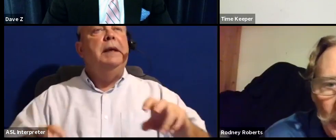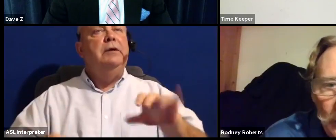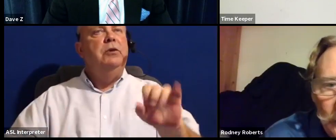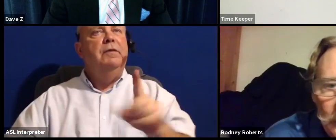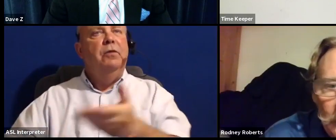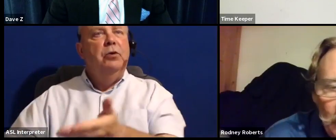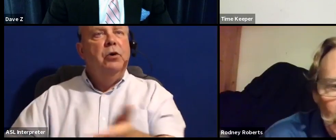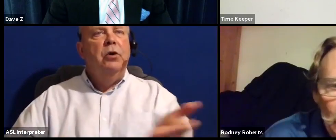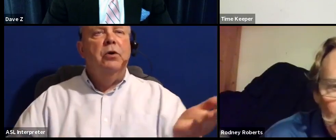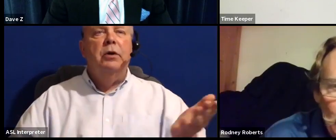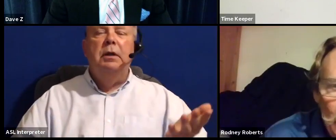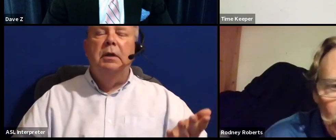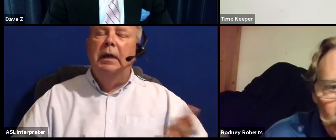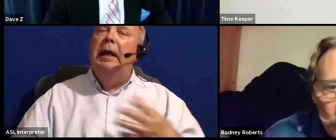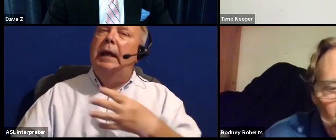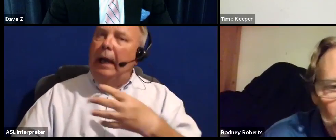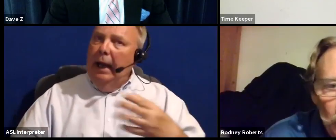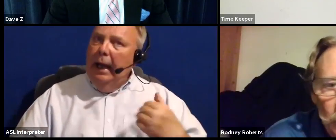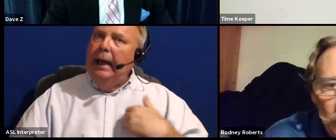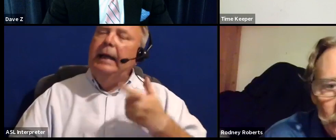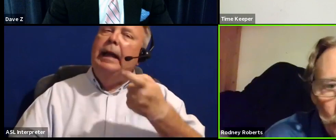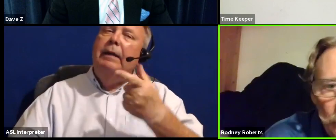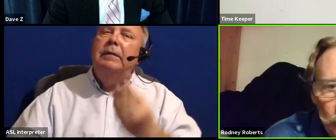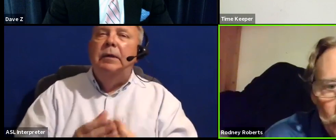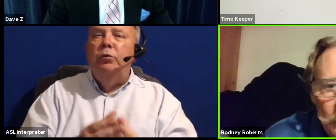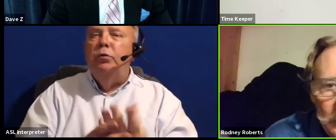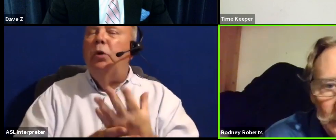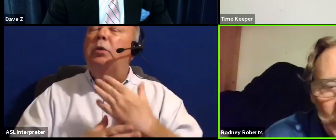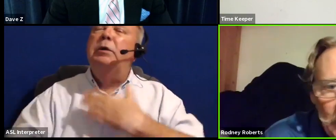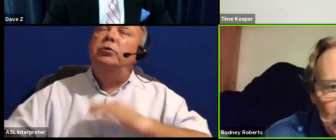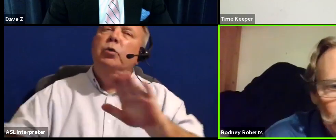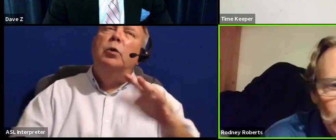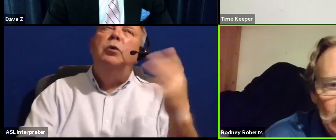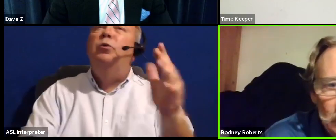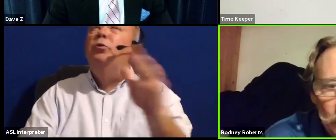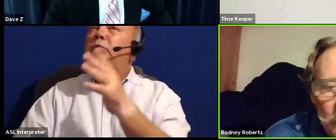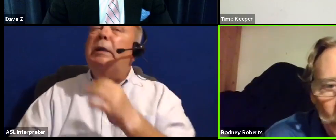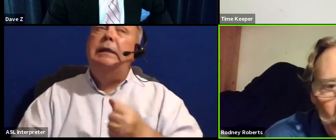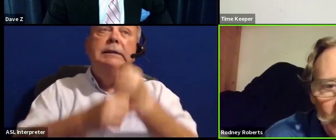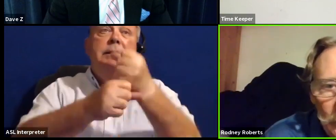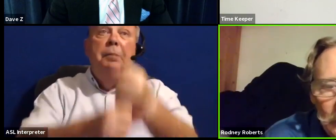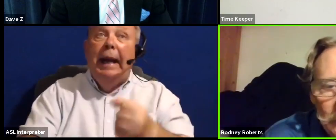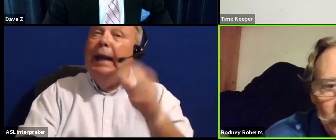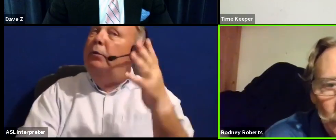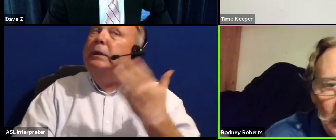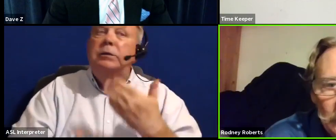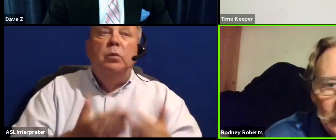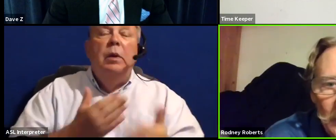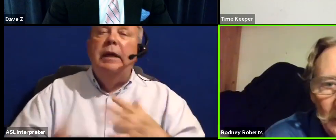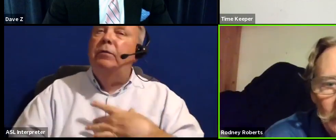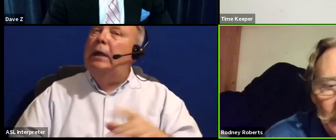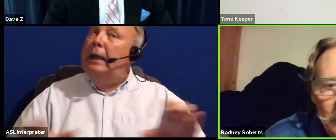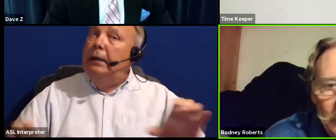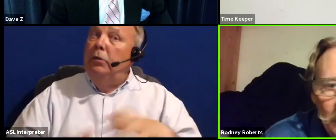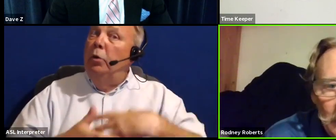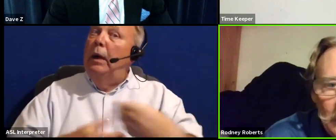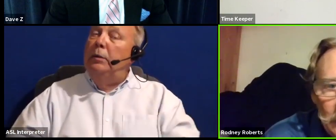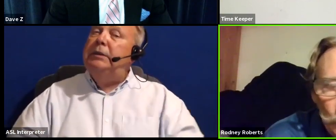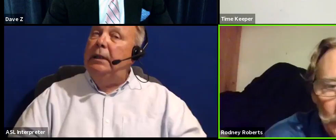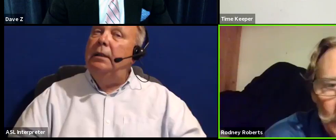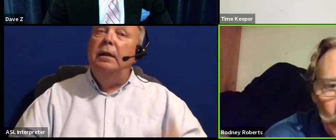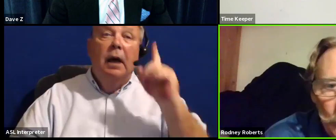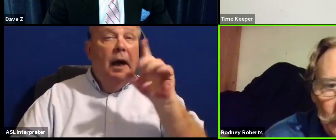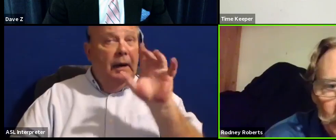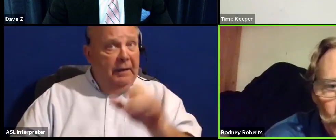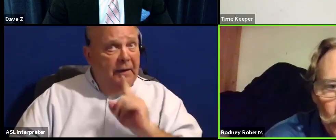you can go out and have a little garden or enjoy your trees, plant trees, you know, whatever you like to do outside. And I think